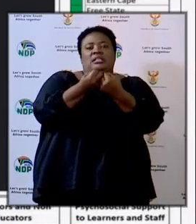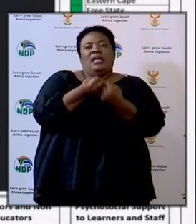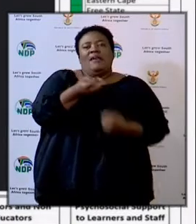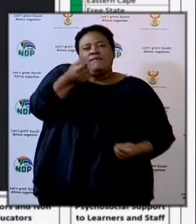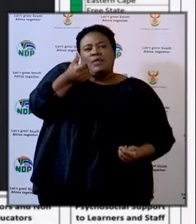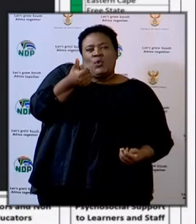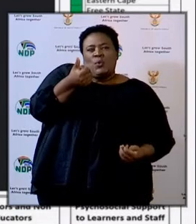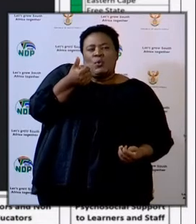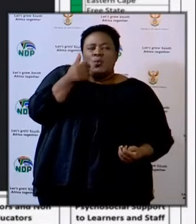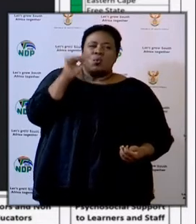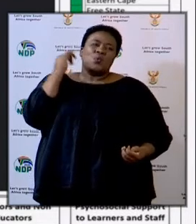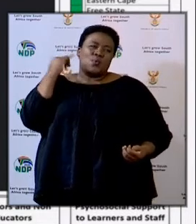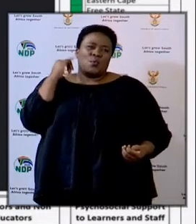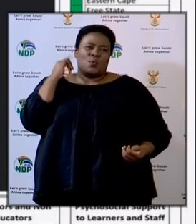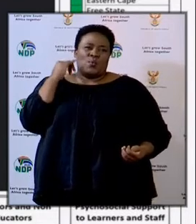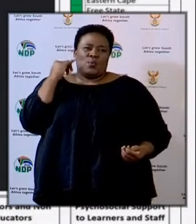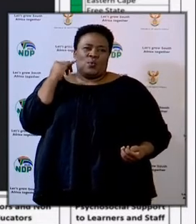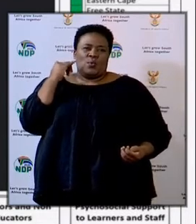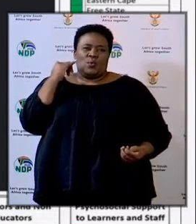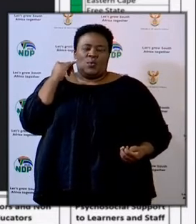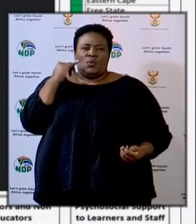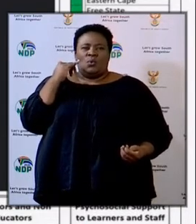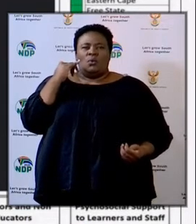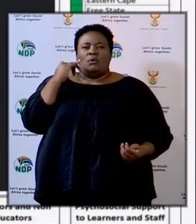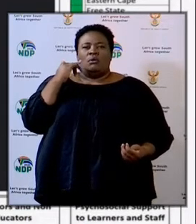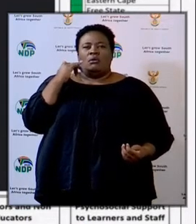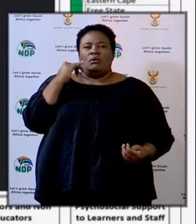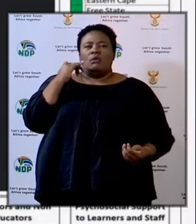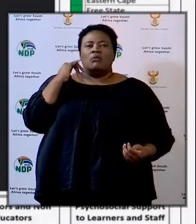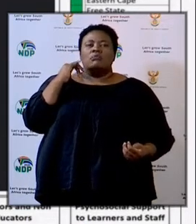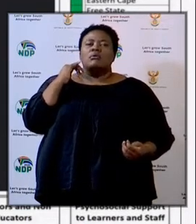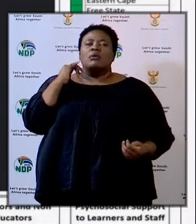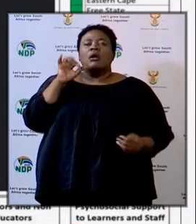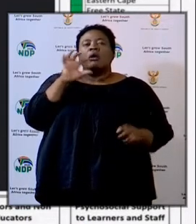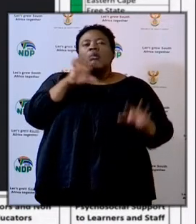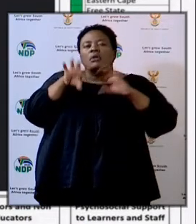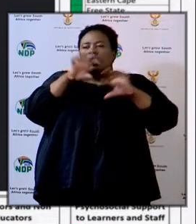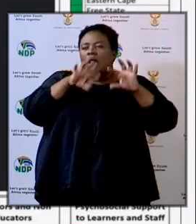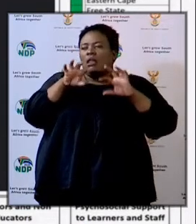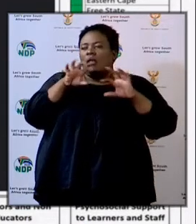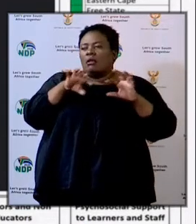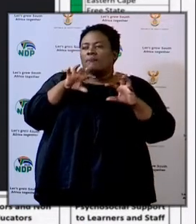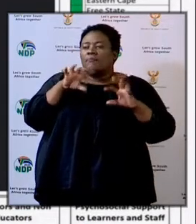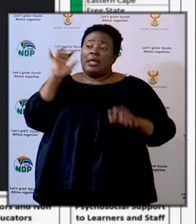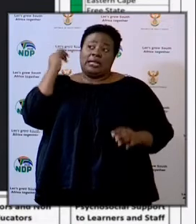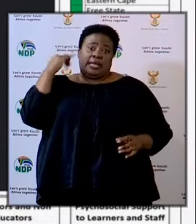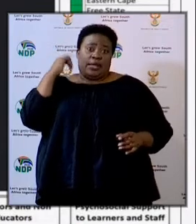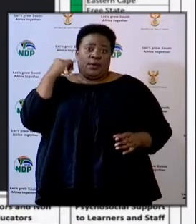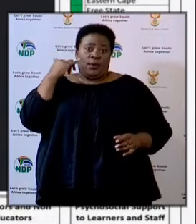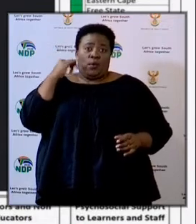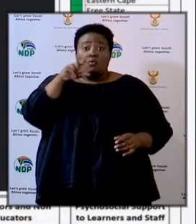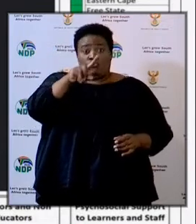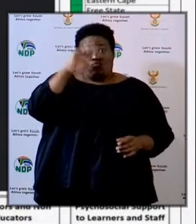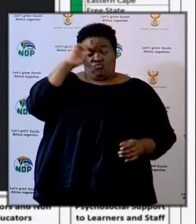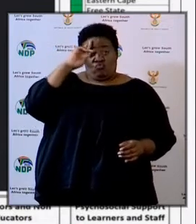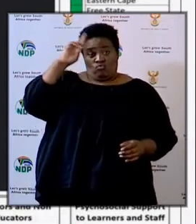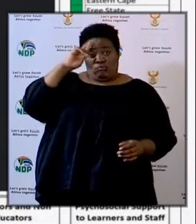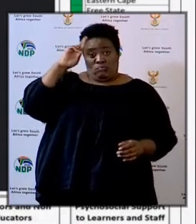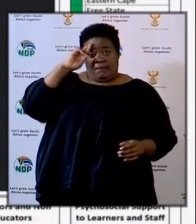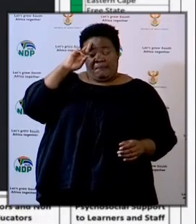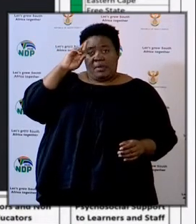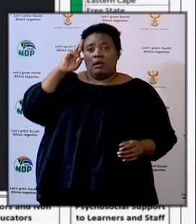A few amber or colors that are amber. And as you would remember that,